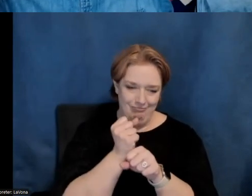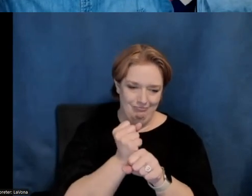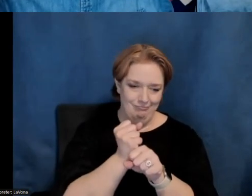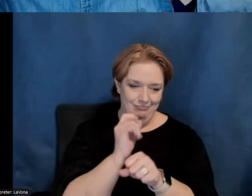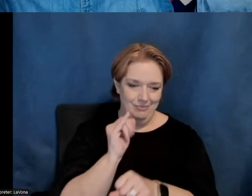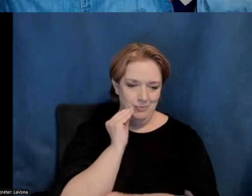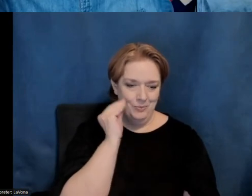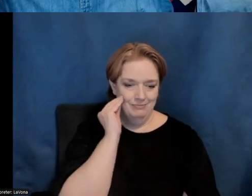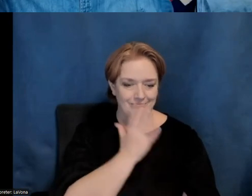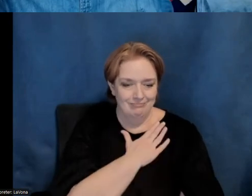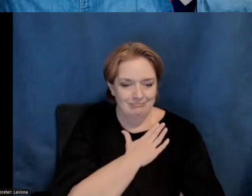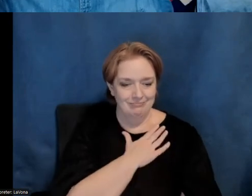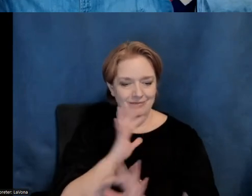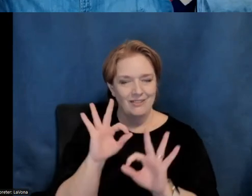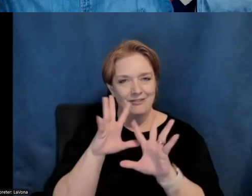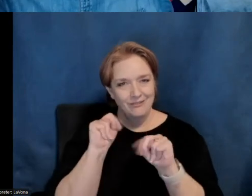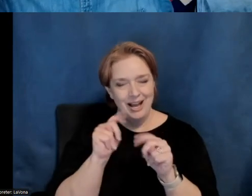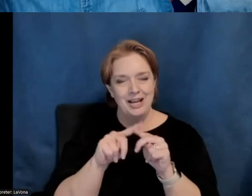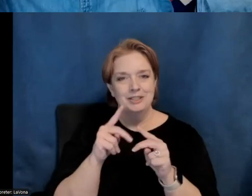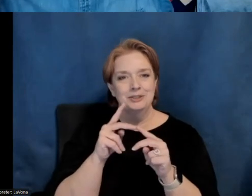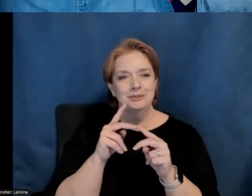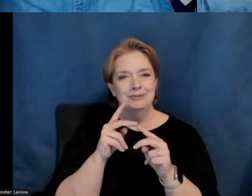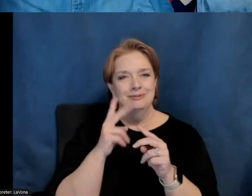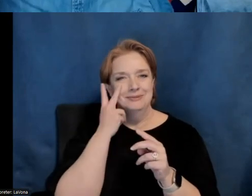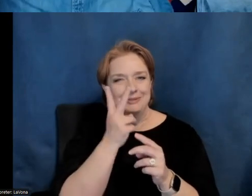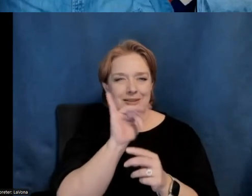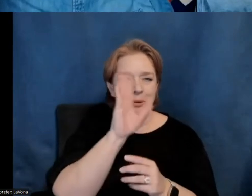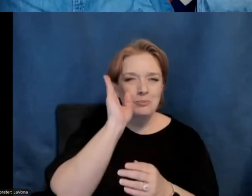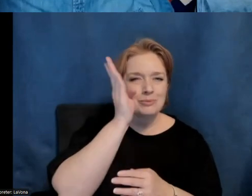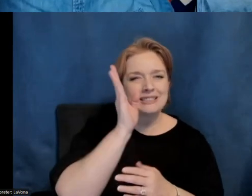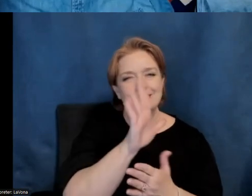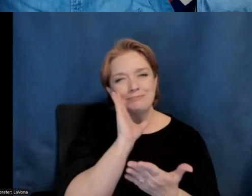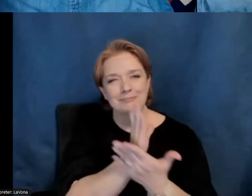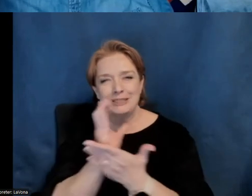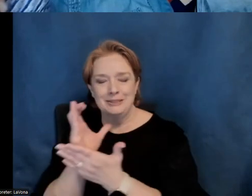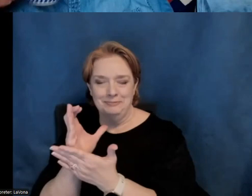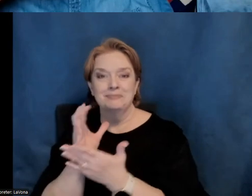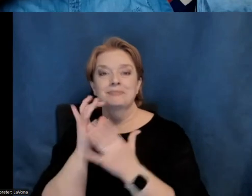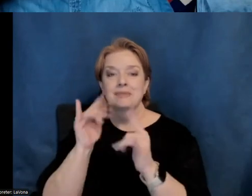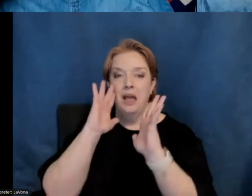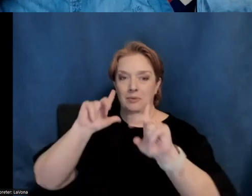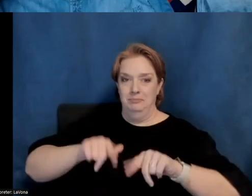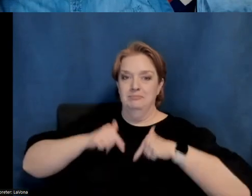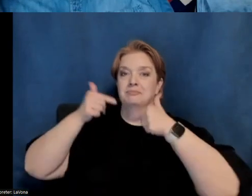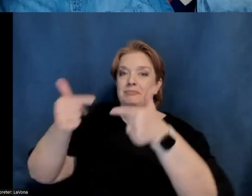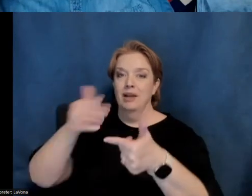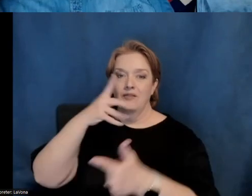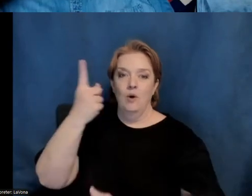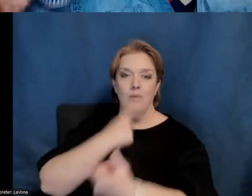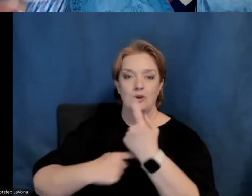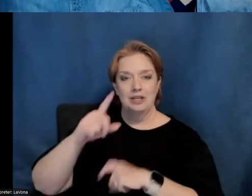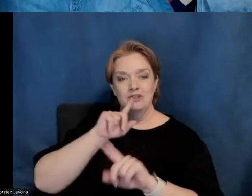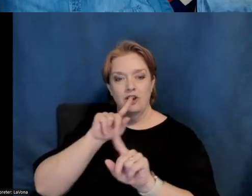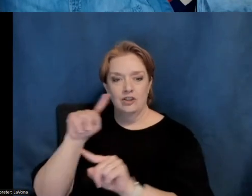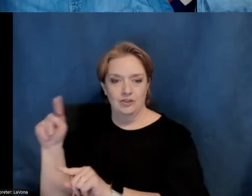It's so fun to hear this presentation and to see all these images. So we're now going to open this up for Q&A.